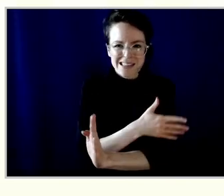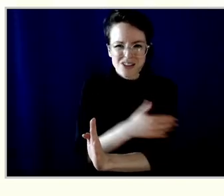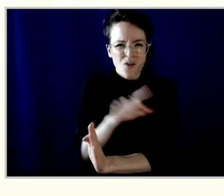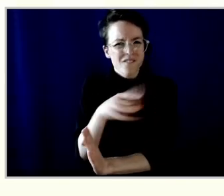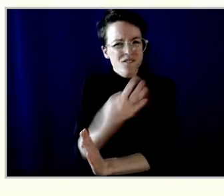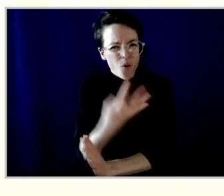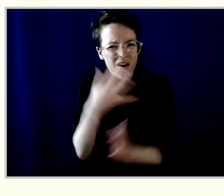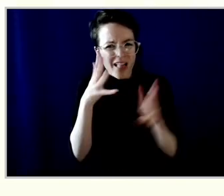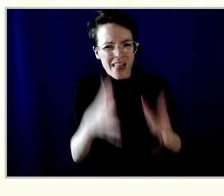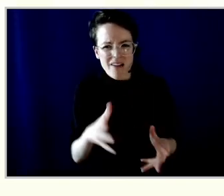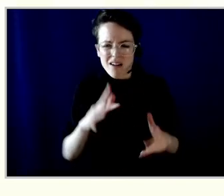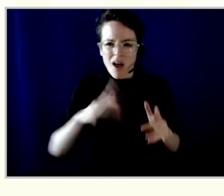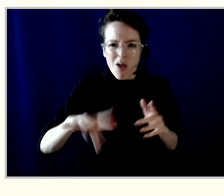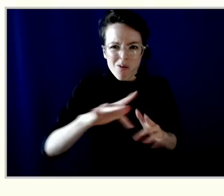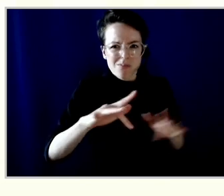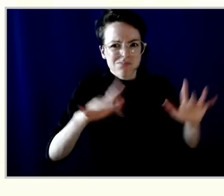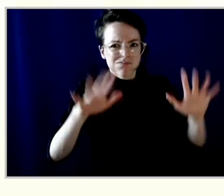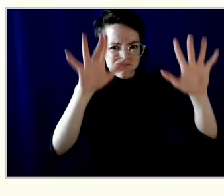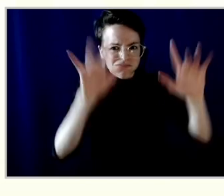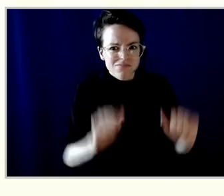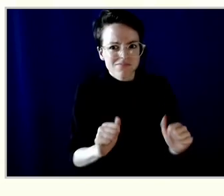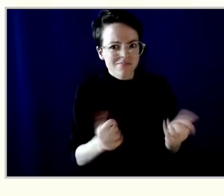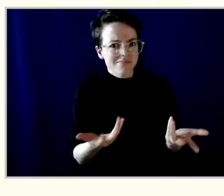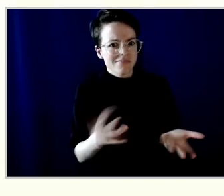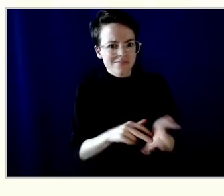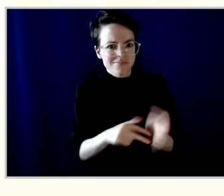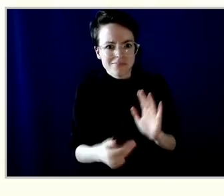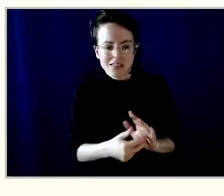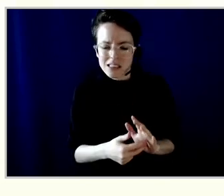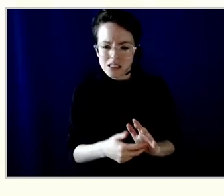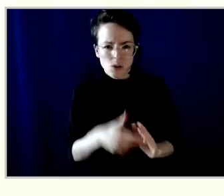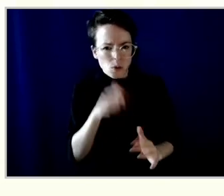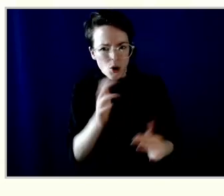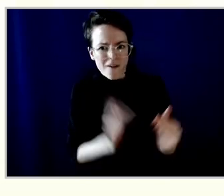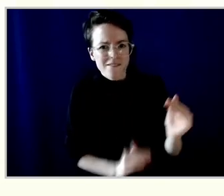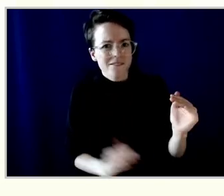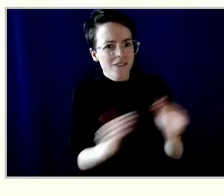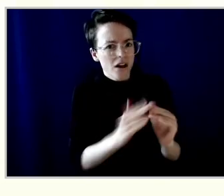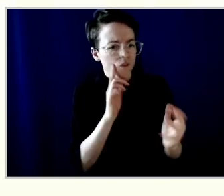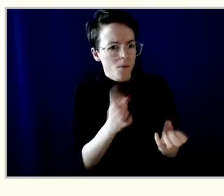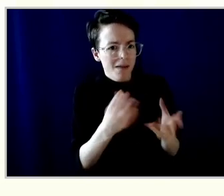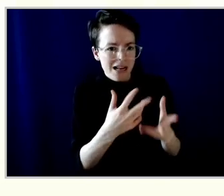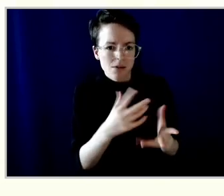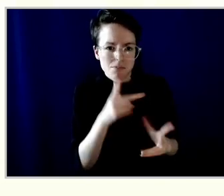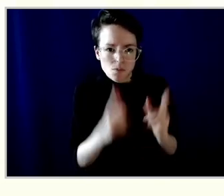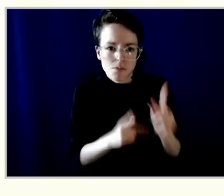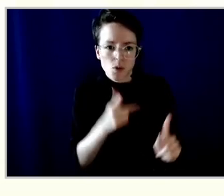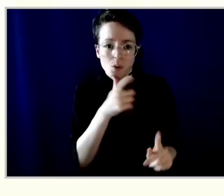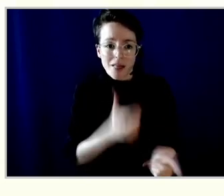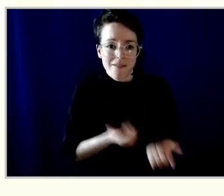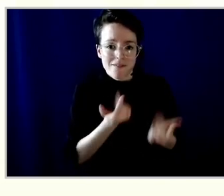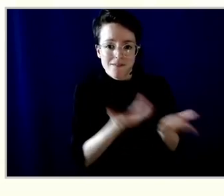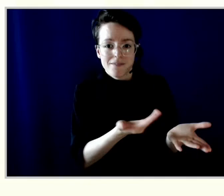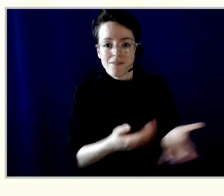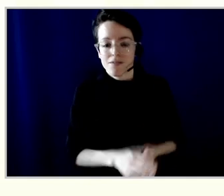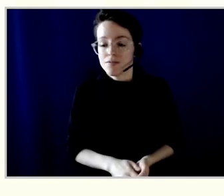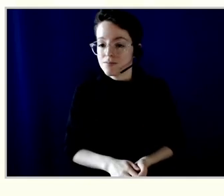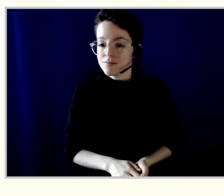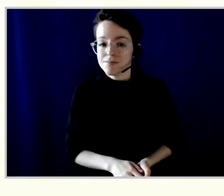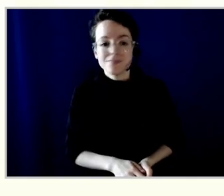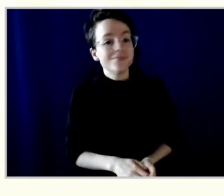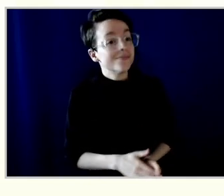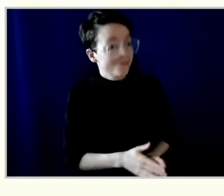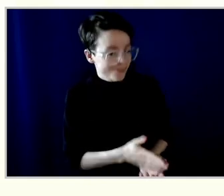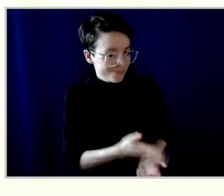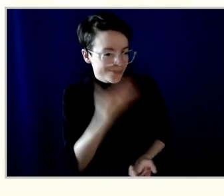doesn't appear to be equitable for residents in this area. So again, guess, Christine? Thanks for the question, John. And